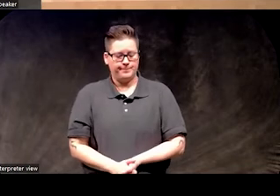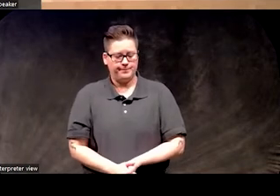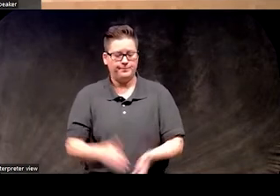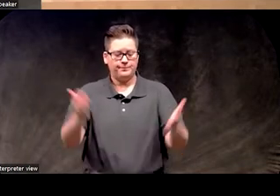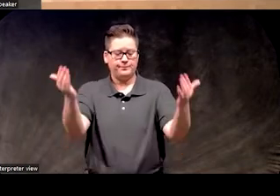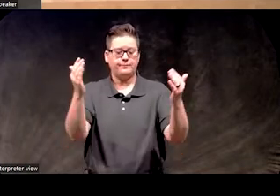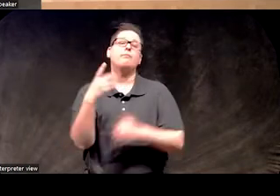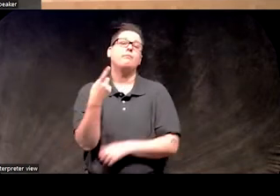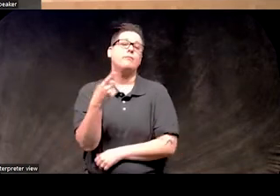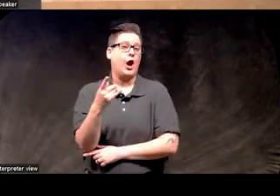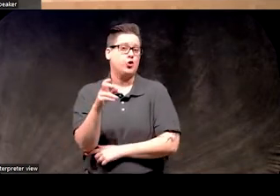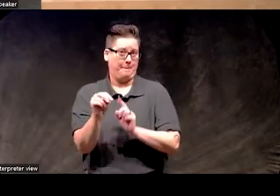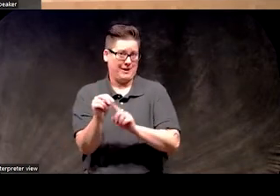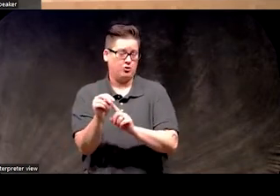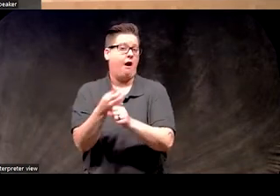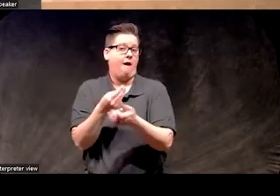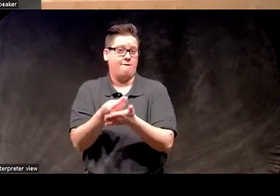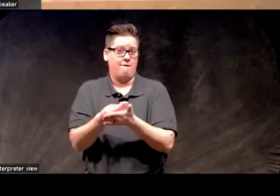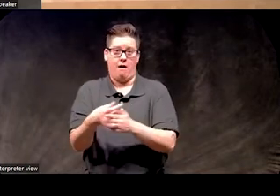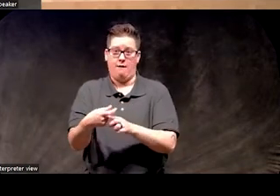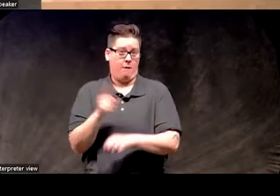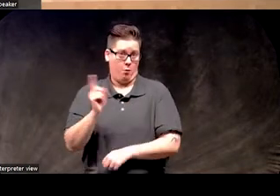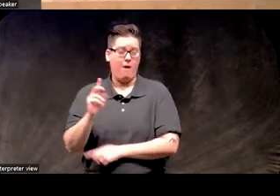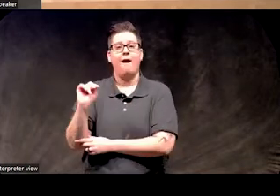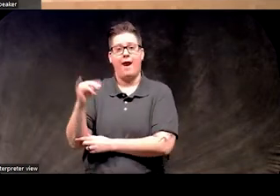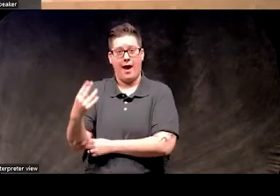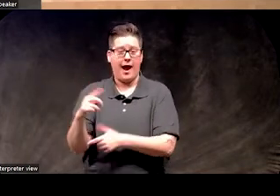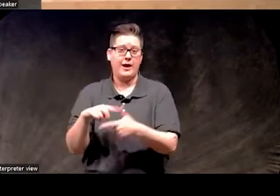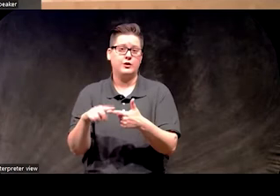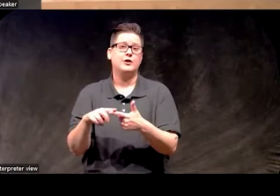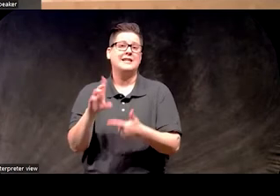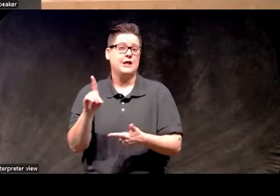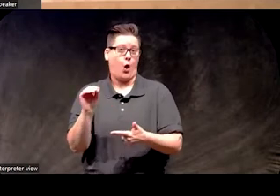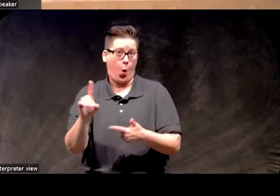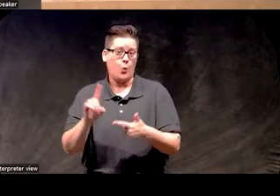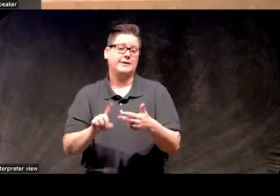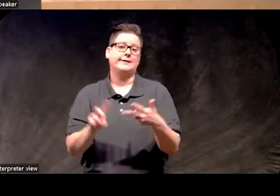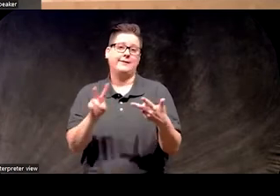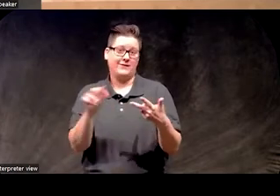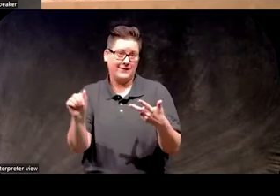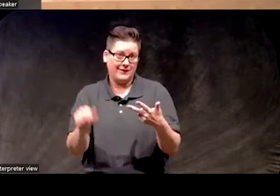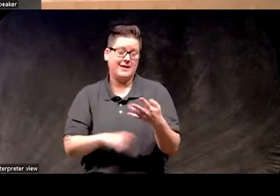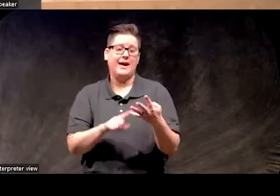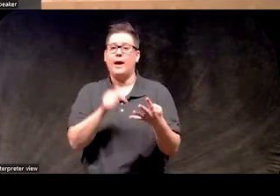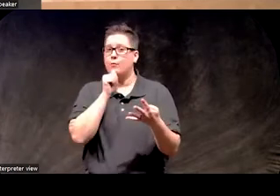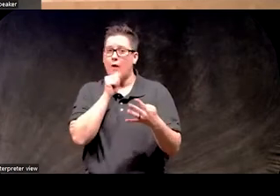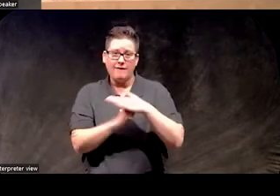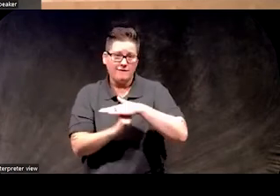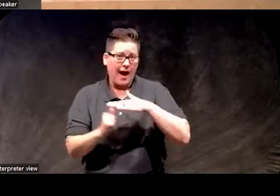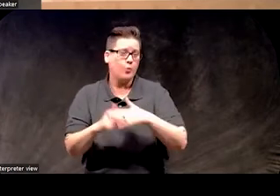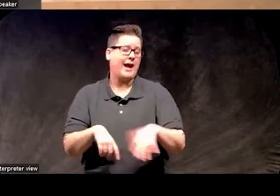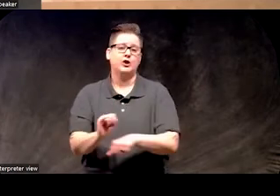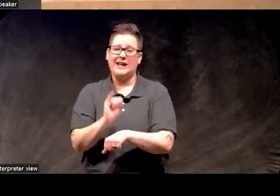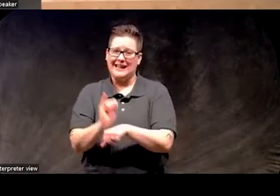Dr. Pidgeon has received funding from the NIH, the Department of Defense, the VA, private foundations, and